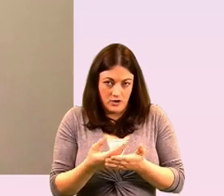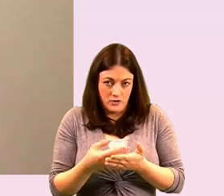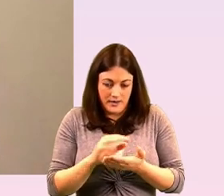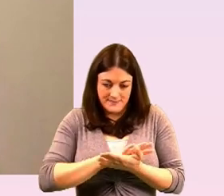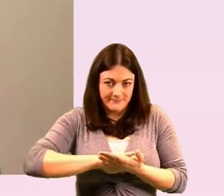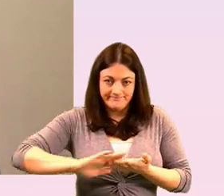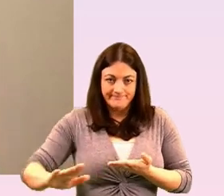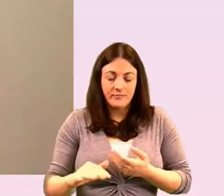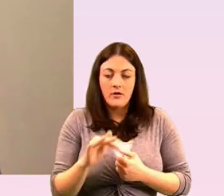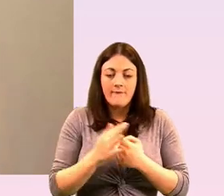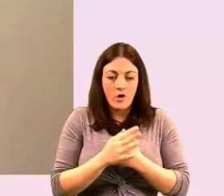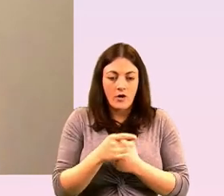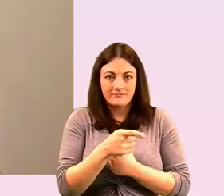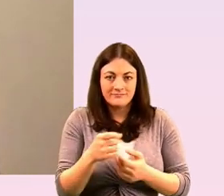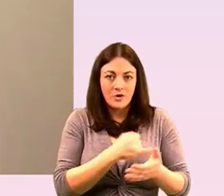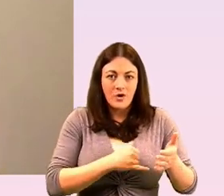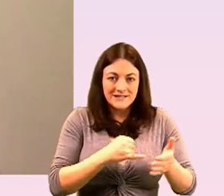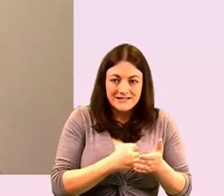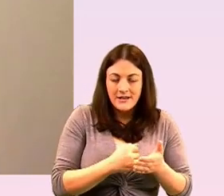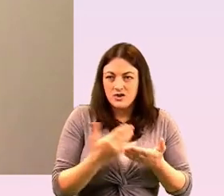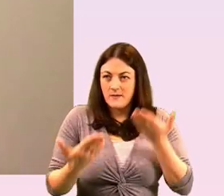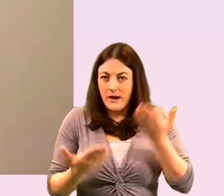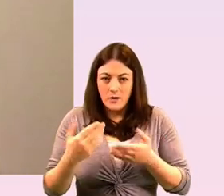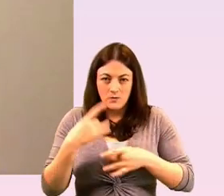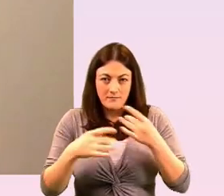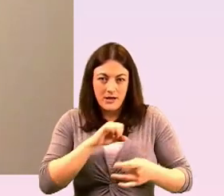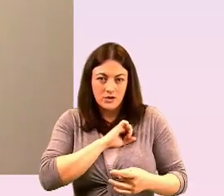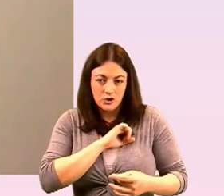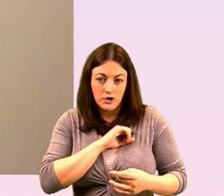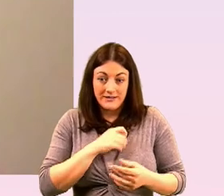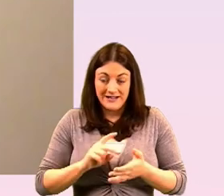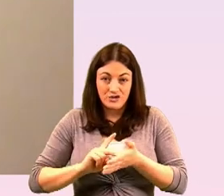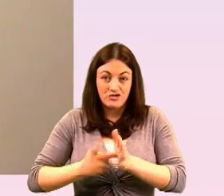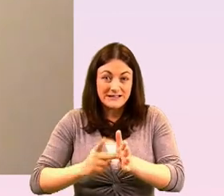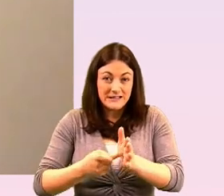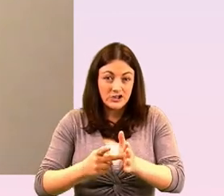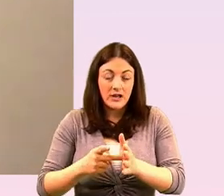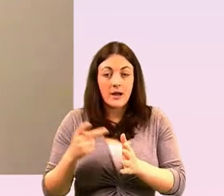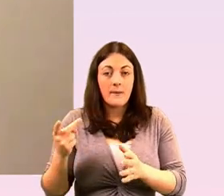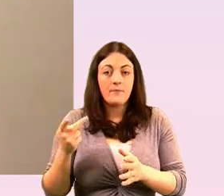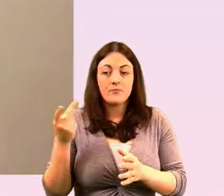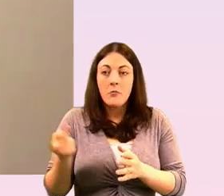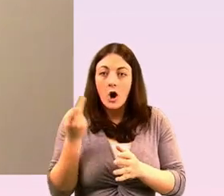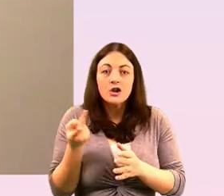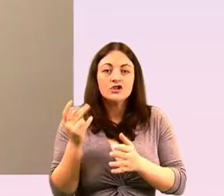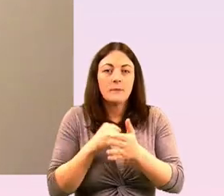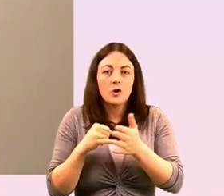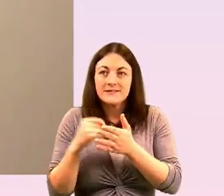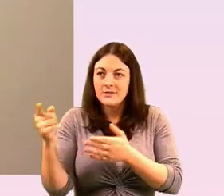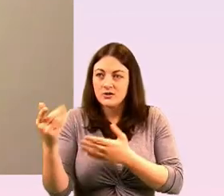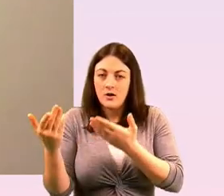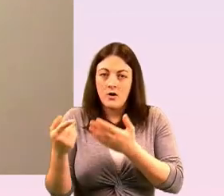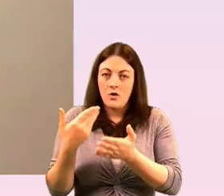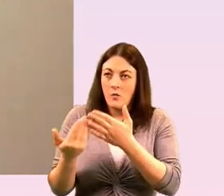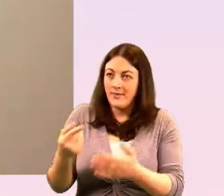that way so really listening to what our strategic partners on the ground tell us is needed and there's been fantastic um